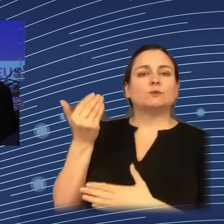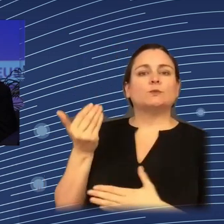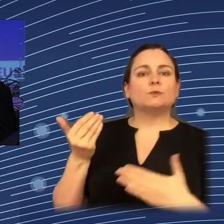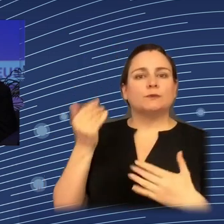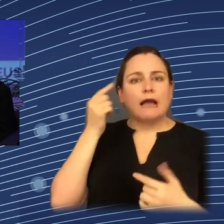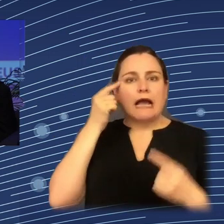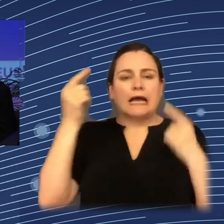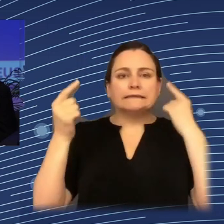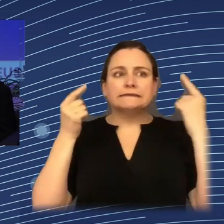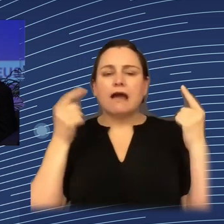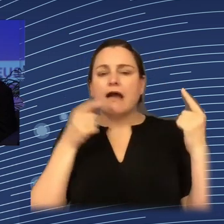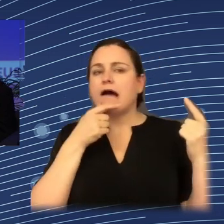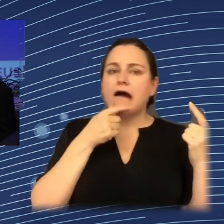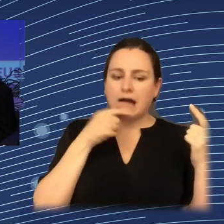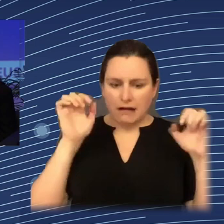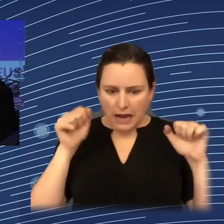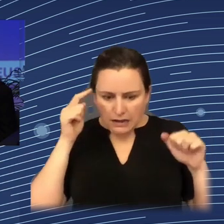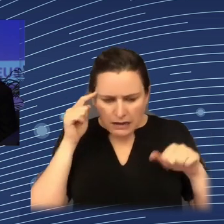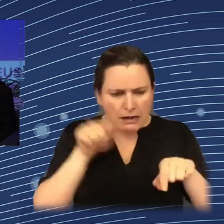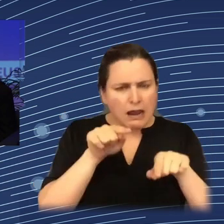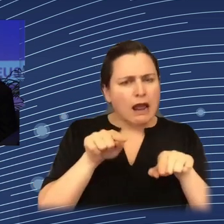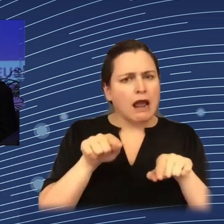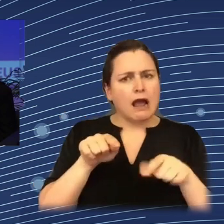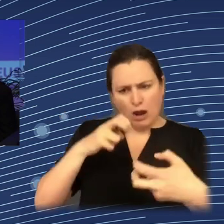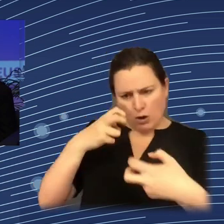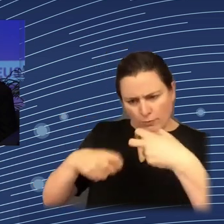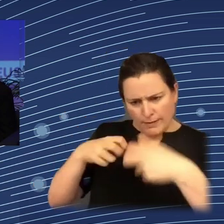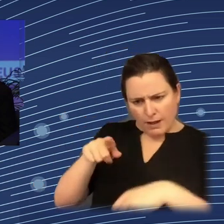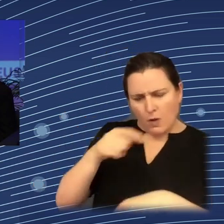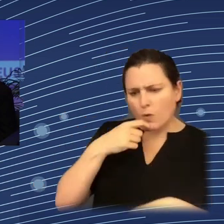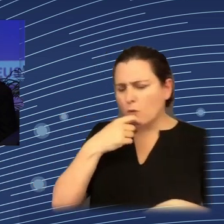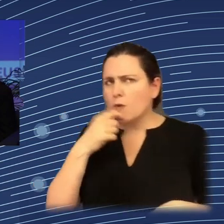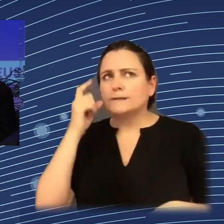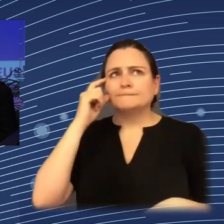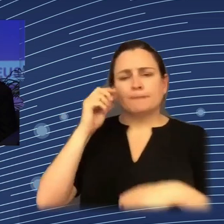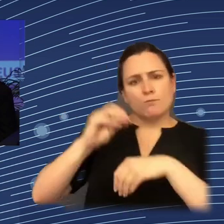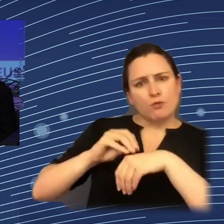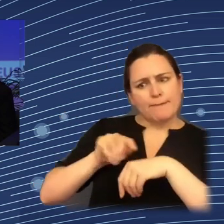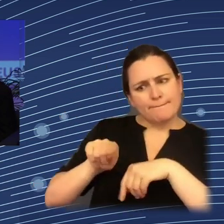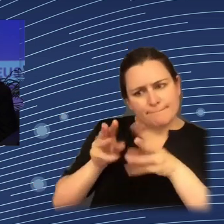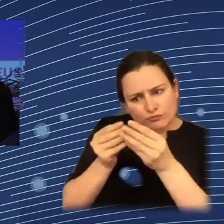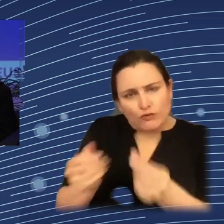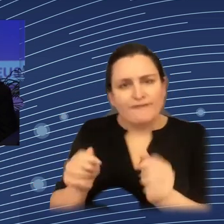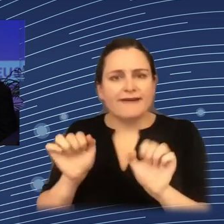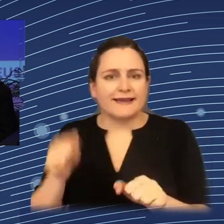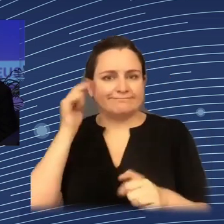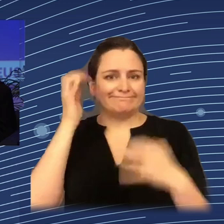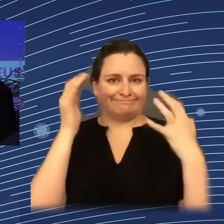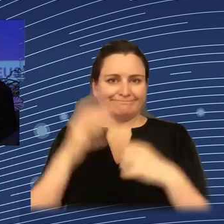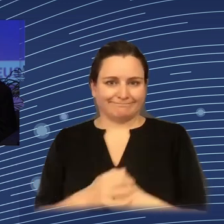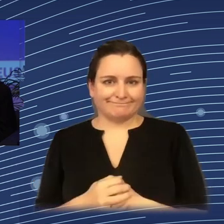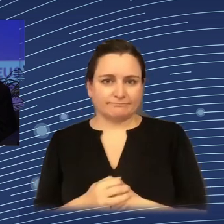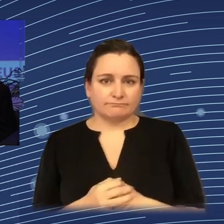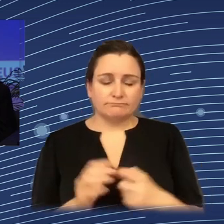address and solve unknown and complex problems. Design can help us knowingly to think laterally about